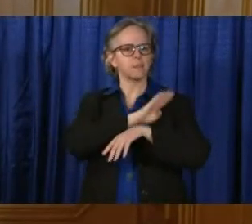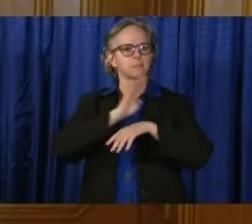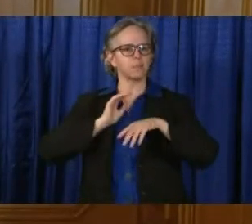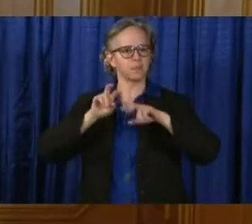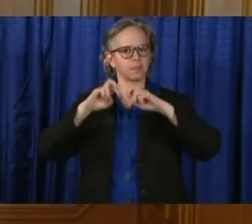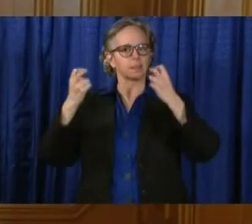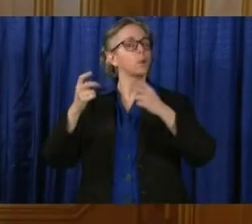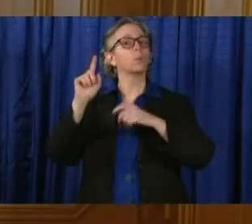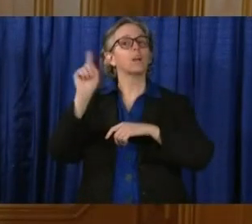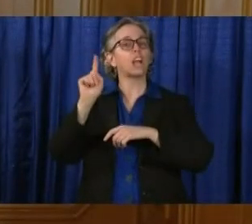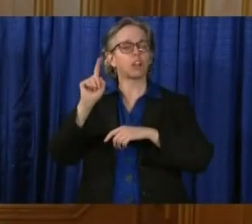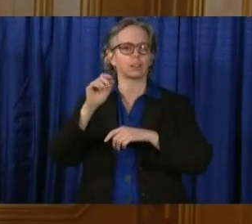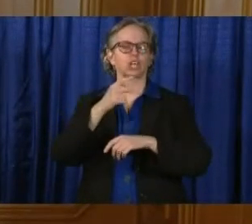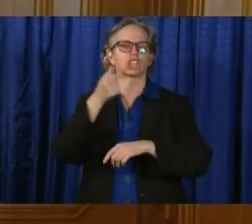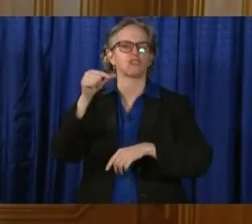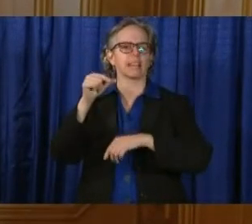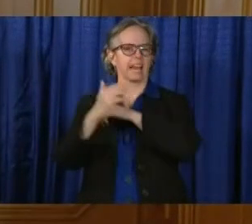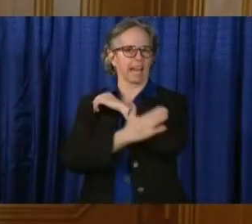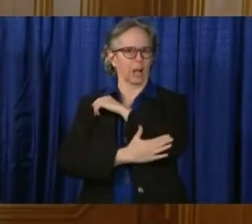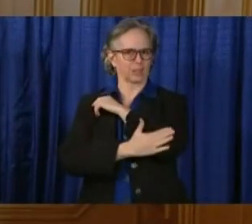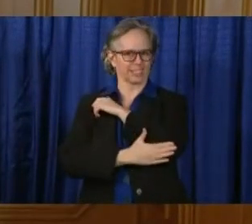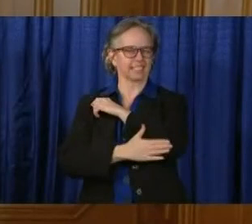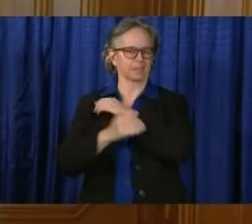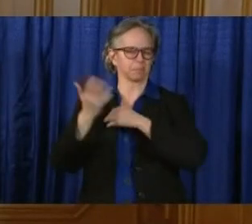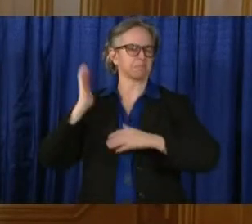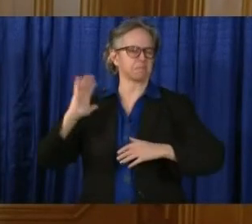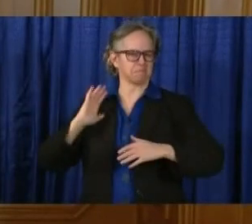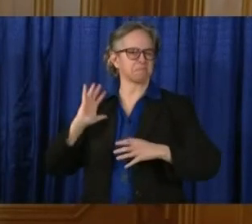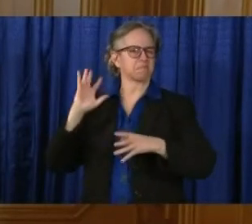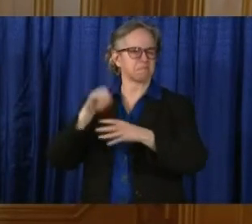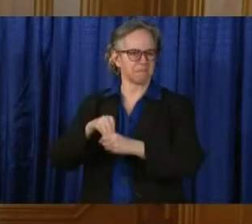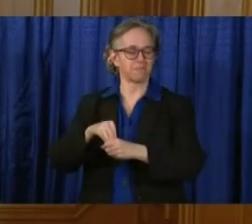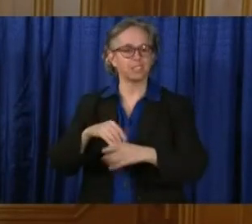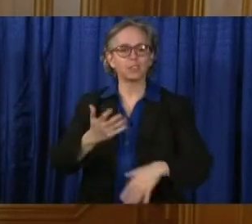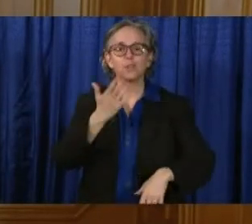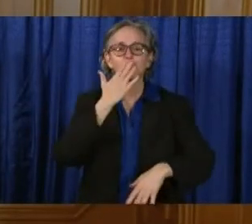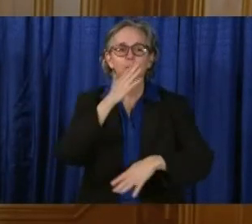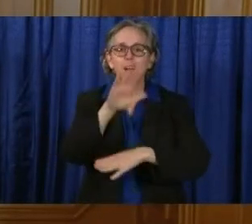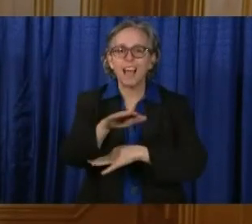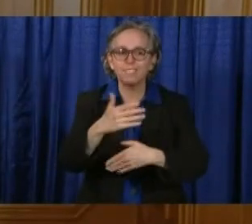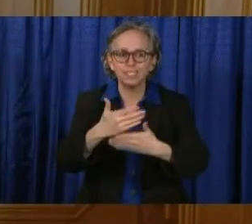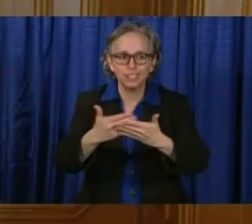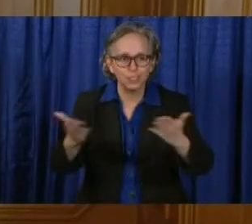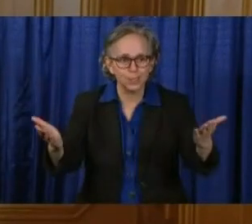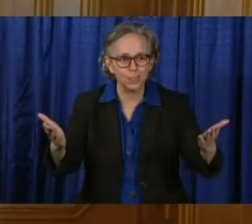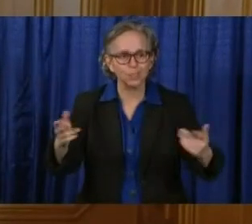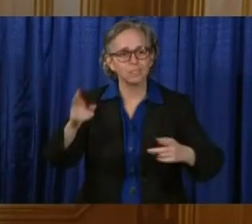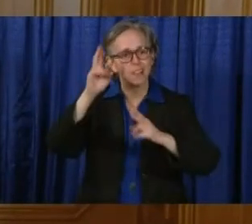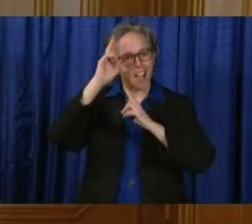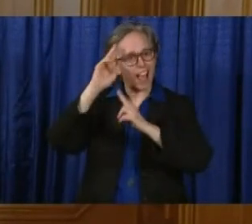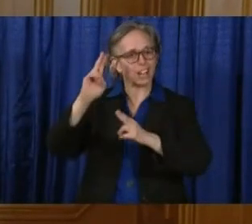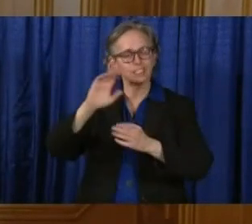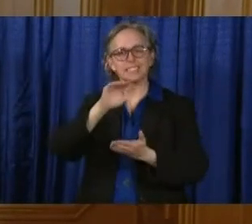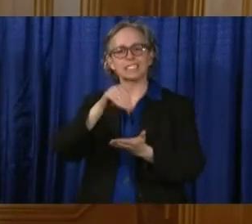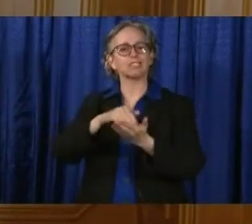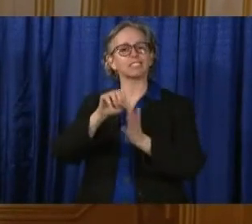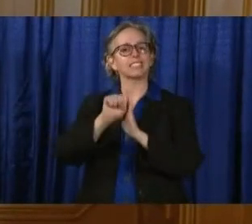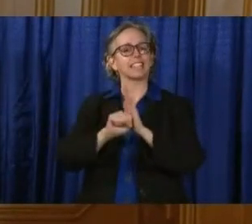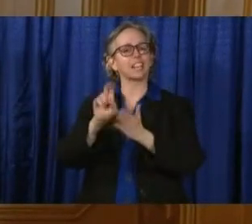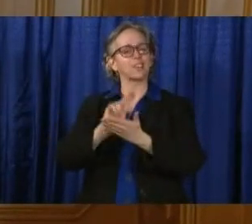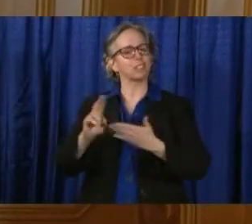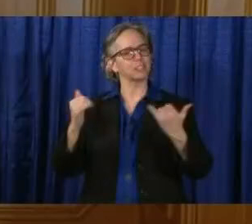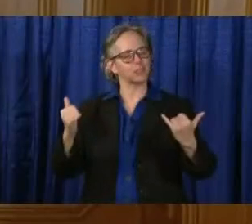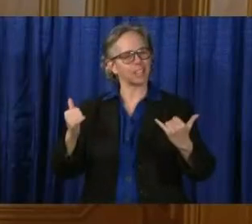Central State alumni out there, good afternoon and we honor Central State today. Let me